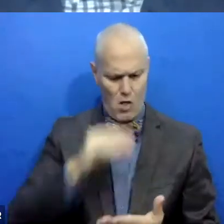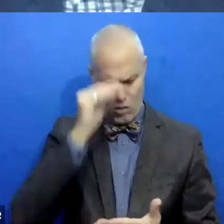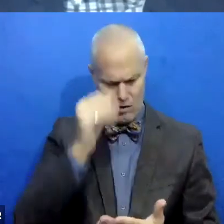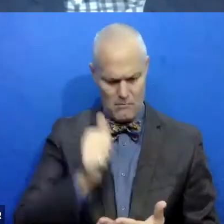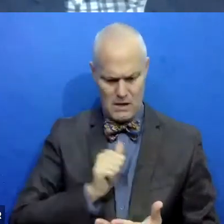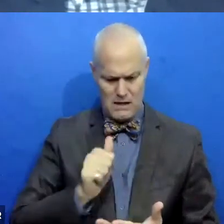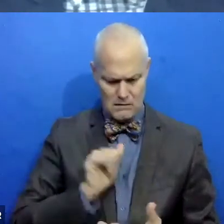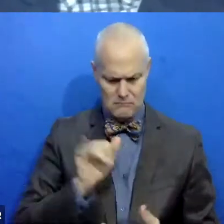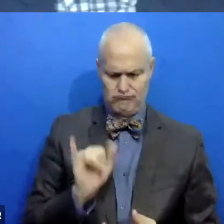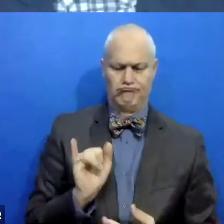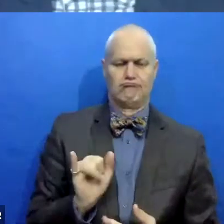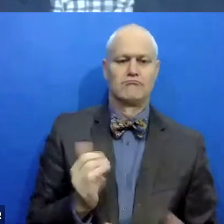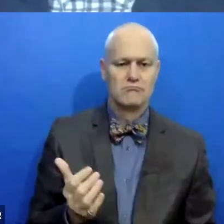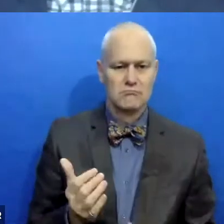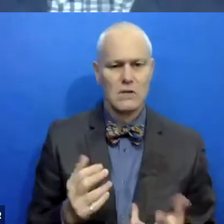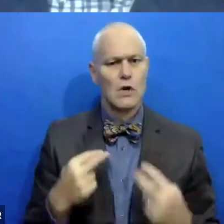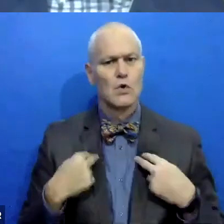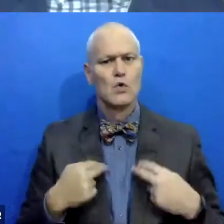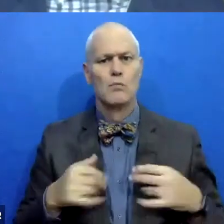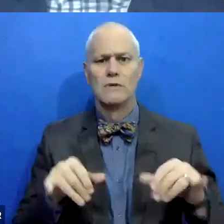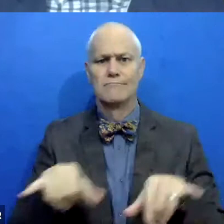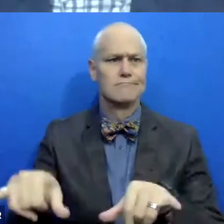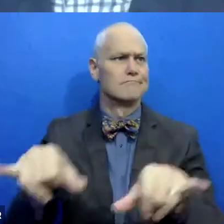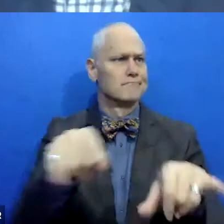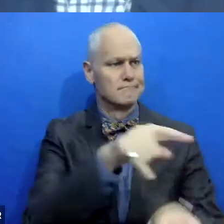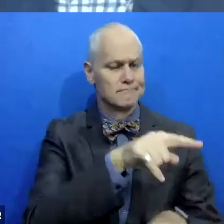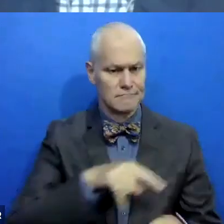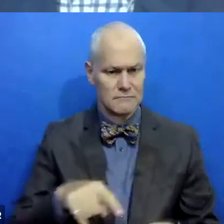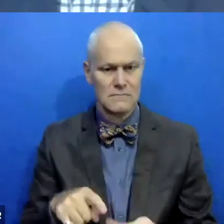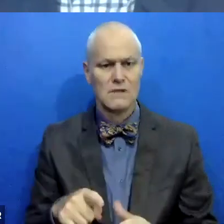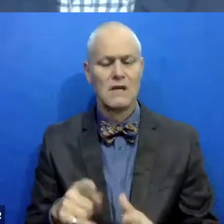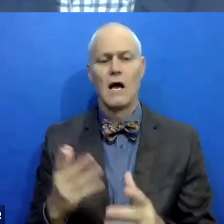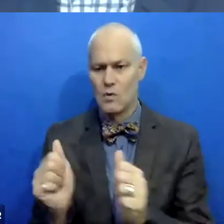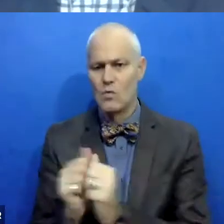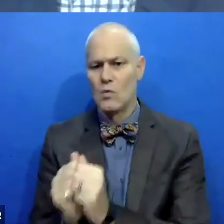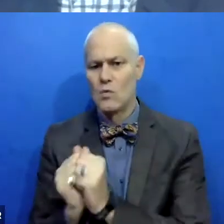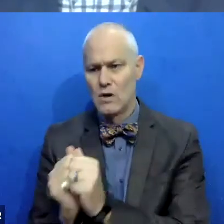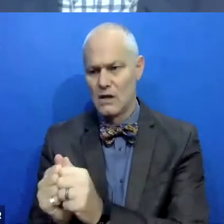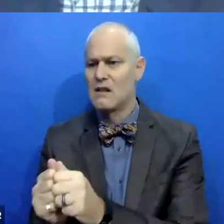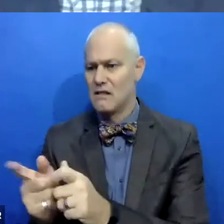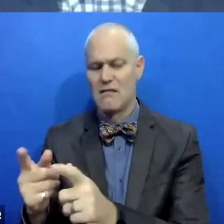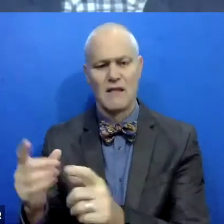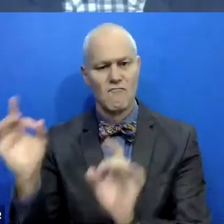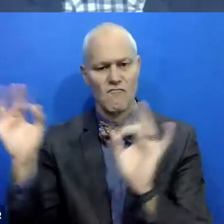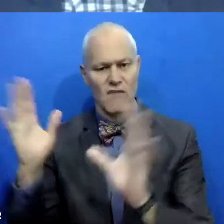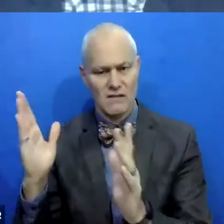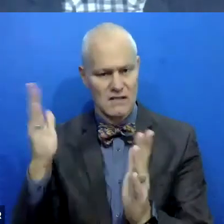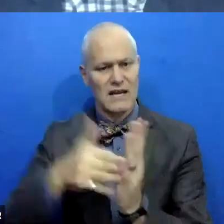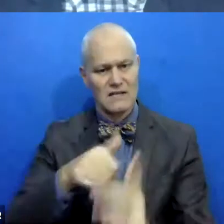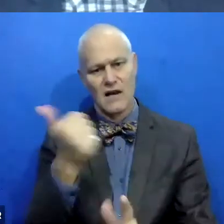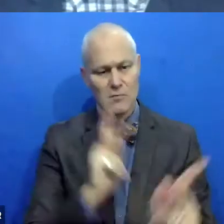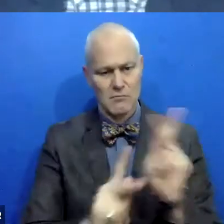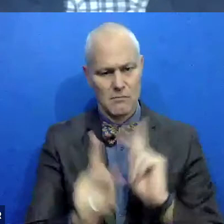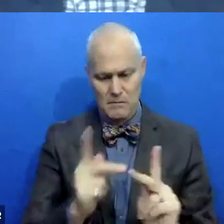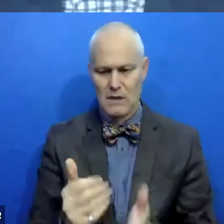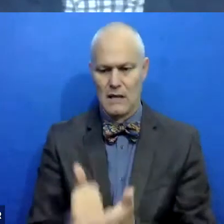the human beings that I spent a lot of time with who have used violence against fellow human beings. And it's just helped me be